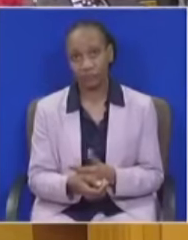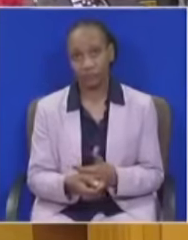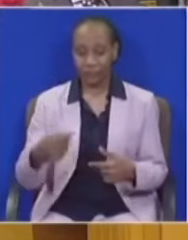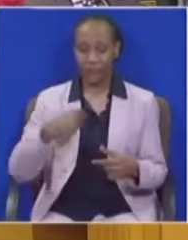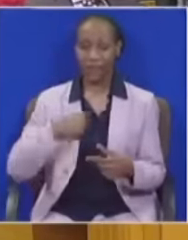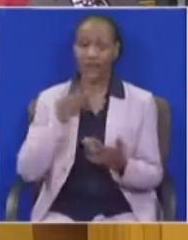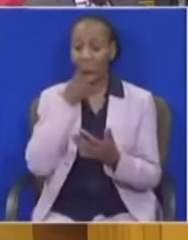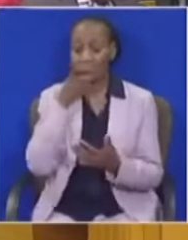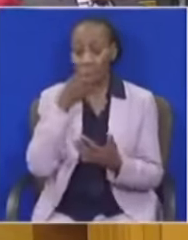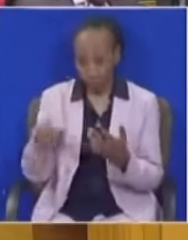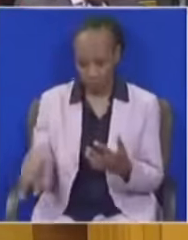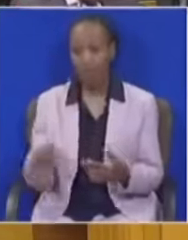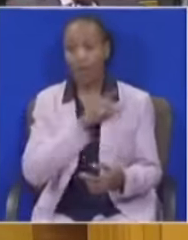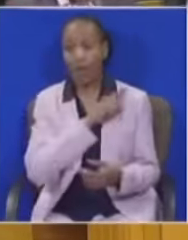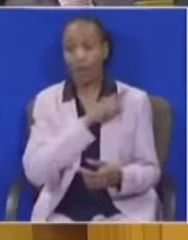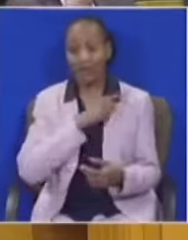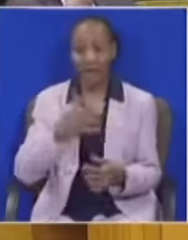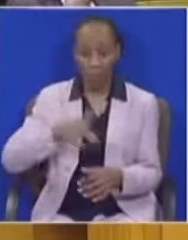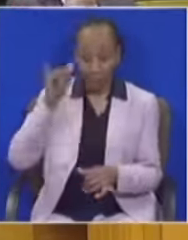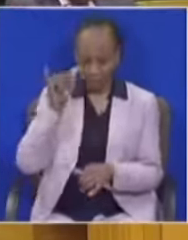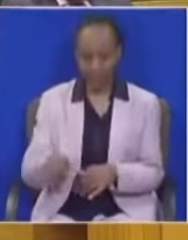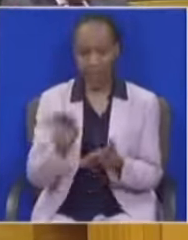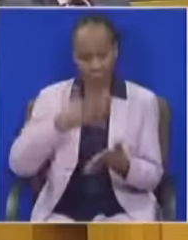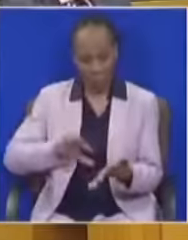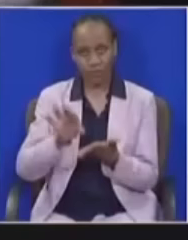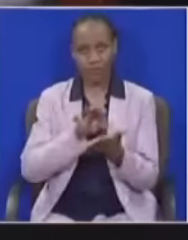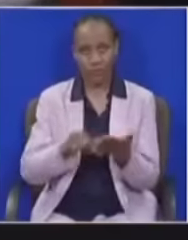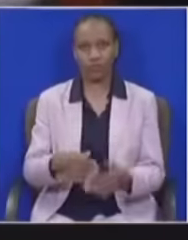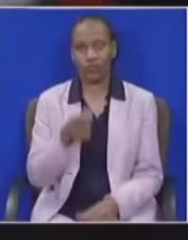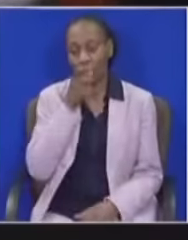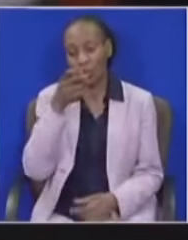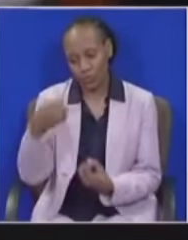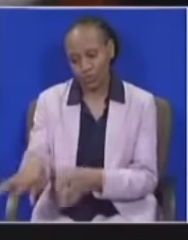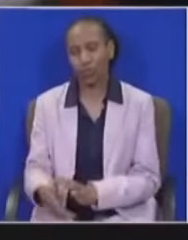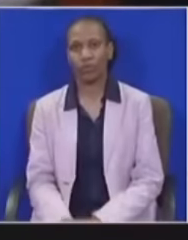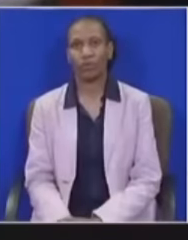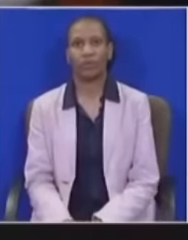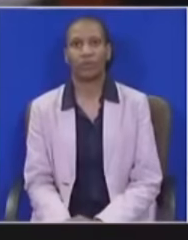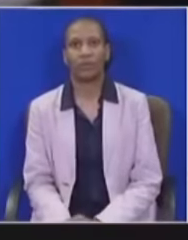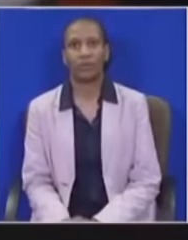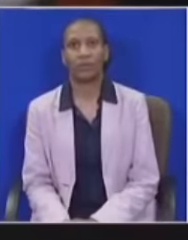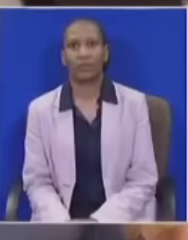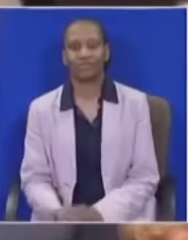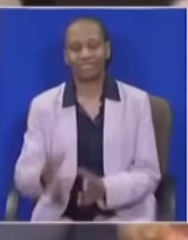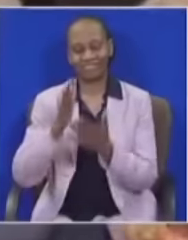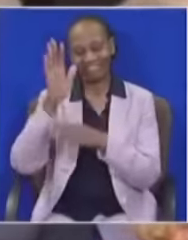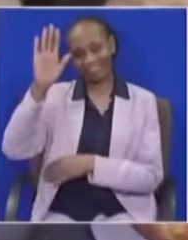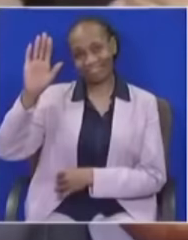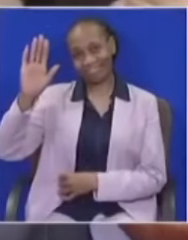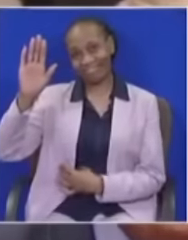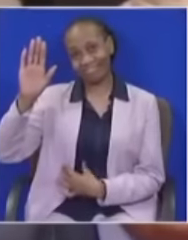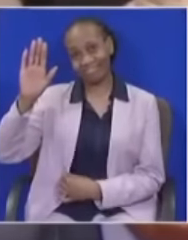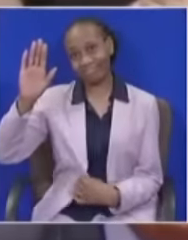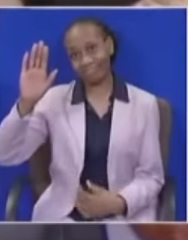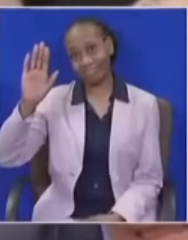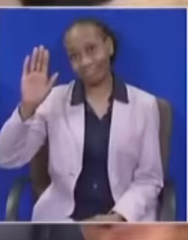want to fold a criminal out. Take your your seat, Honorable Member. Honorable Deputy Speaker. Speaker. Deputy Speaker.